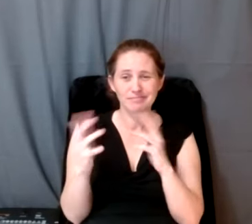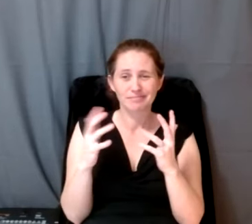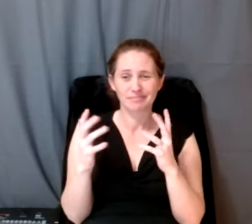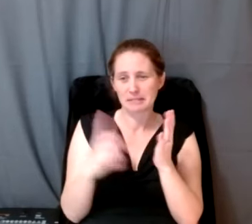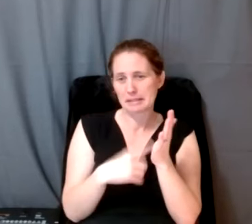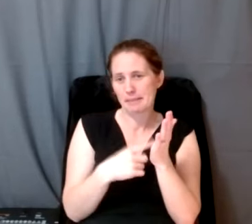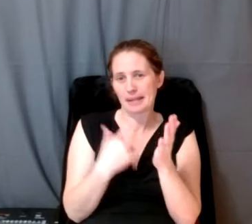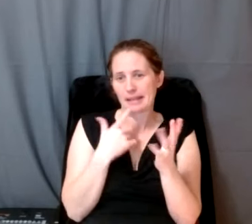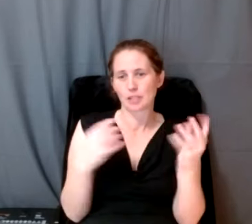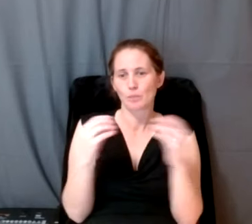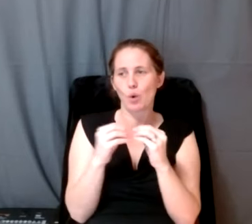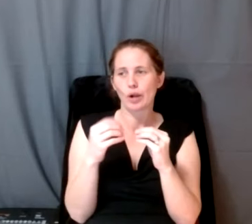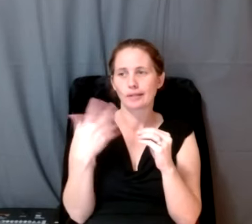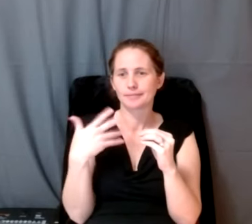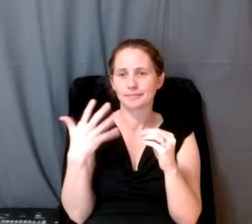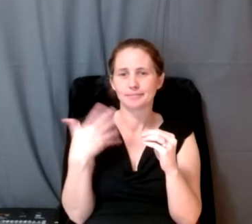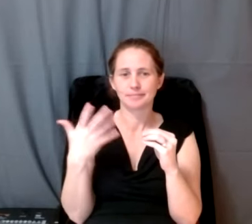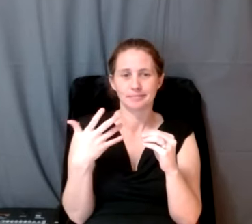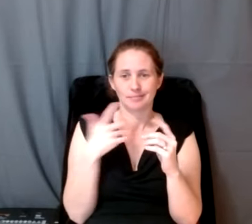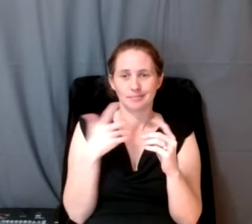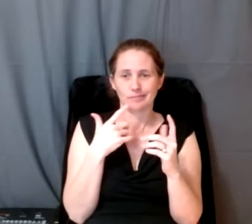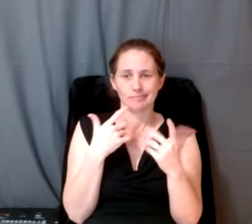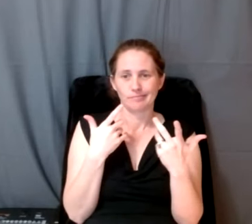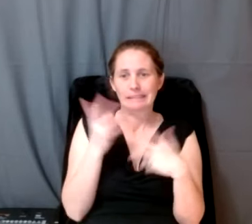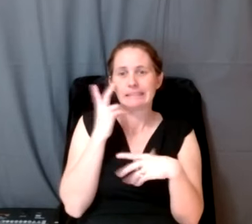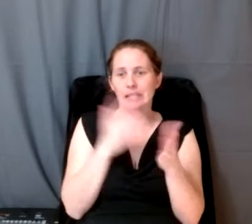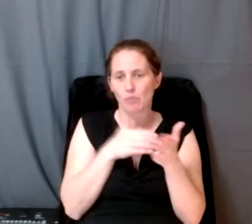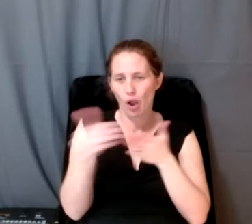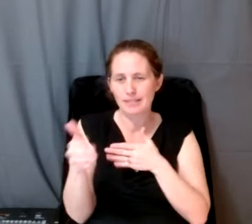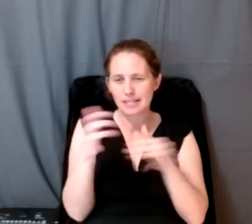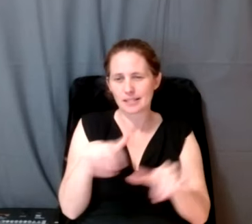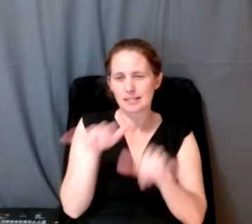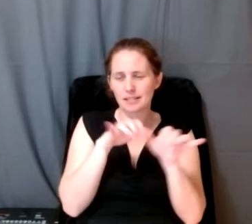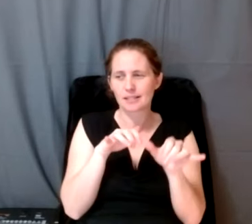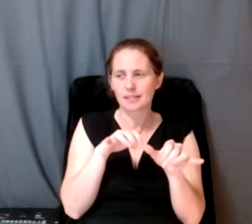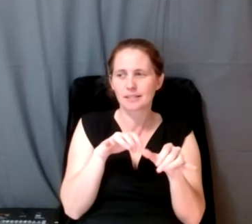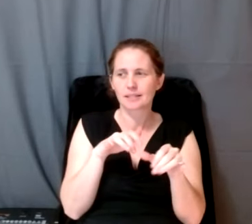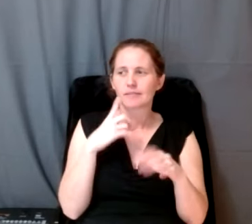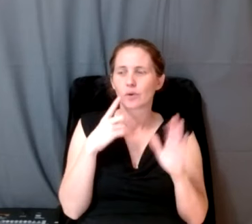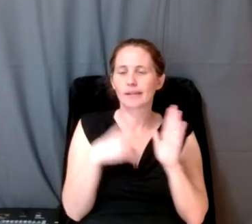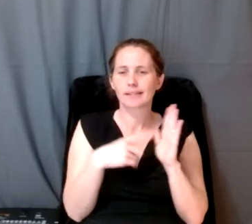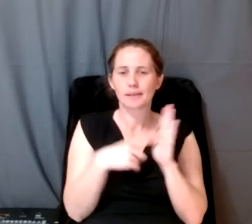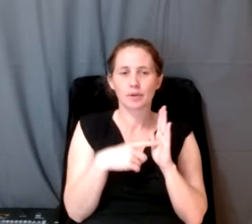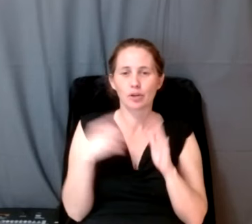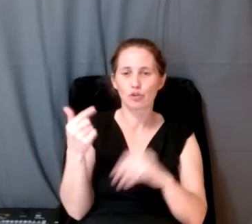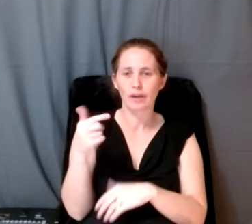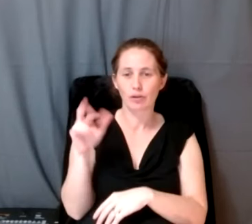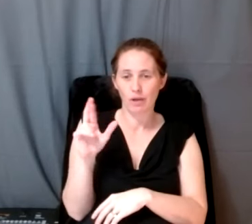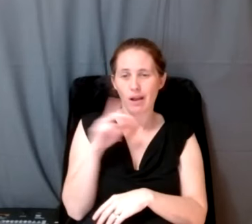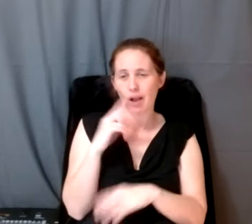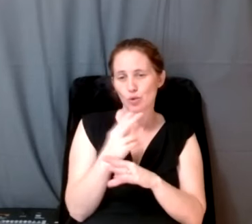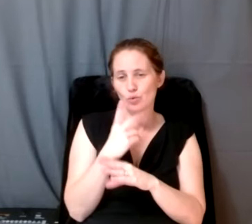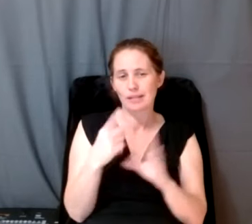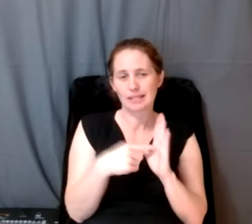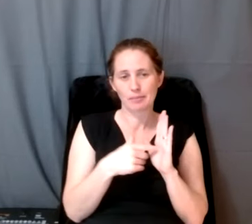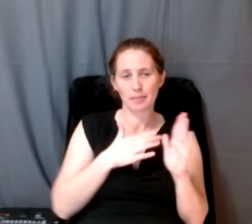something that's more that you deal with on more like kind of on a common basis. For example, at Grand Ronde, and I'll use the example